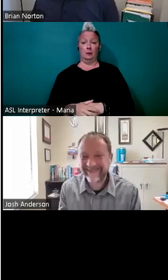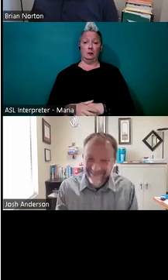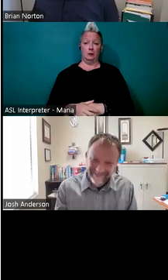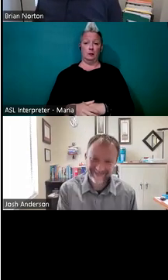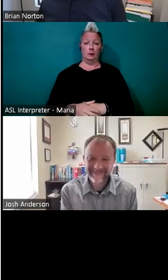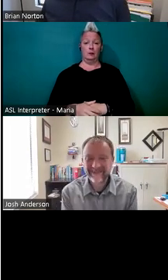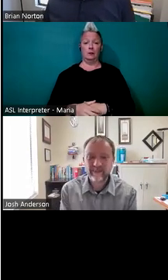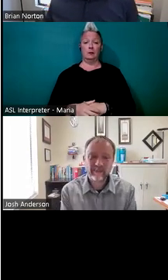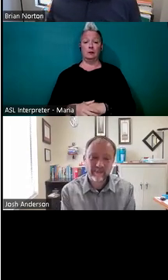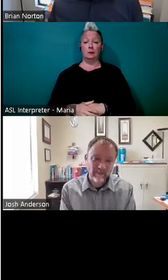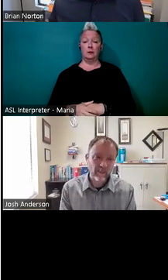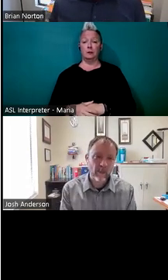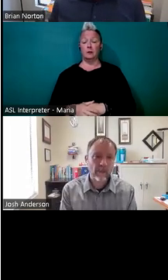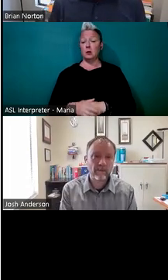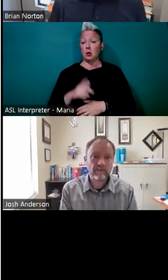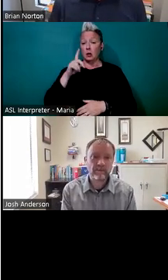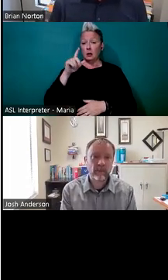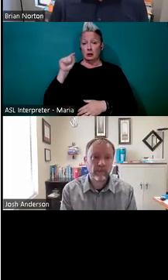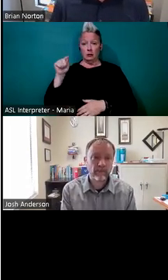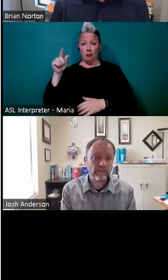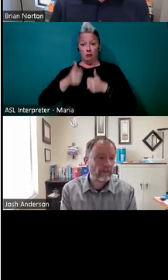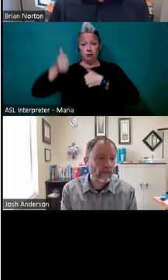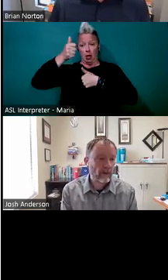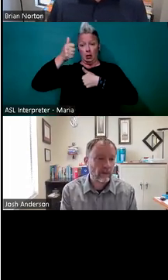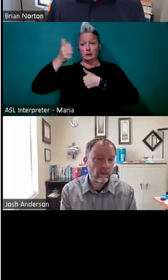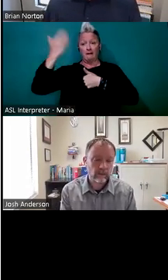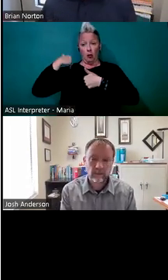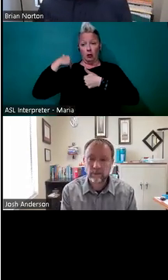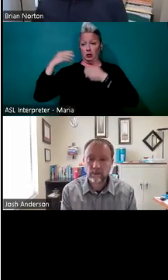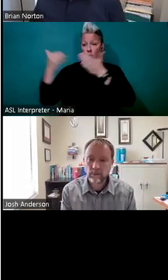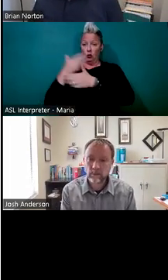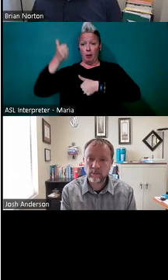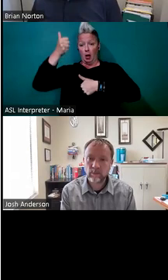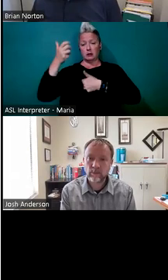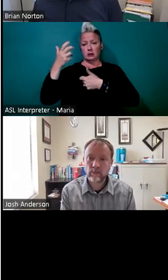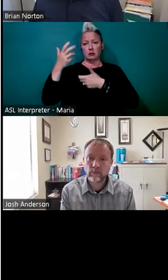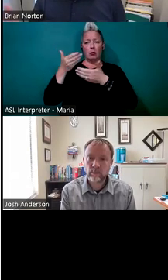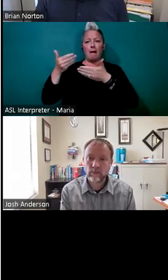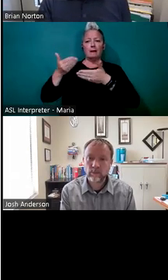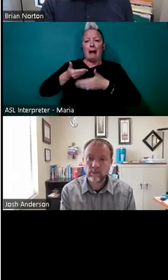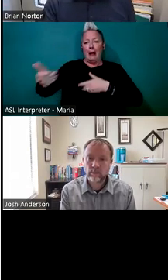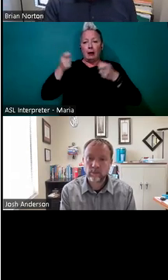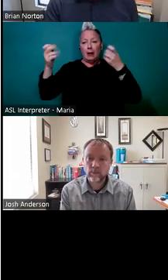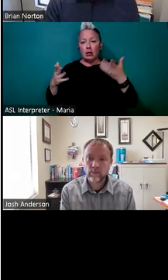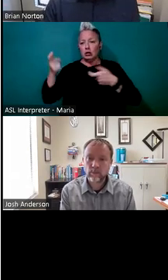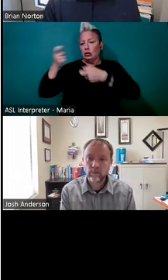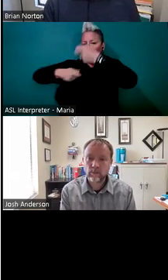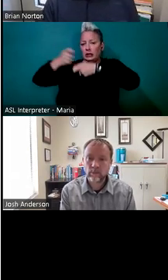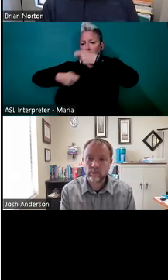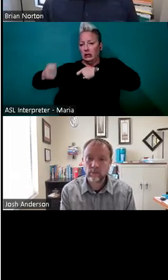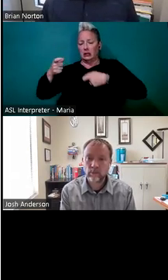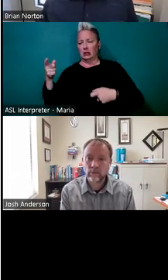stakeholders don't always see things the way other people saw them. So if you had the hiring manager and now a new managers in place,